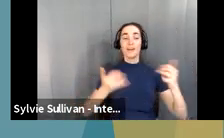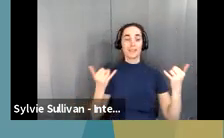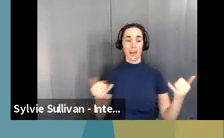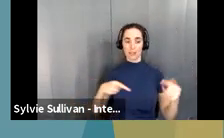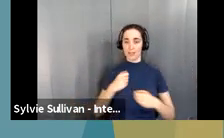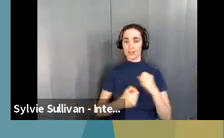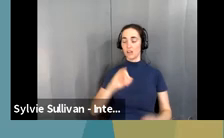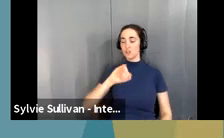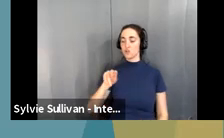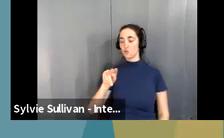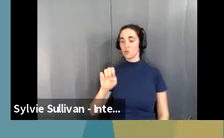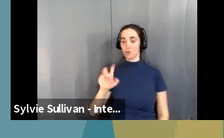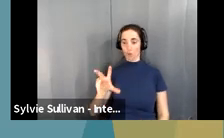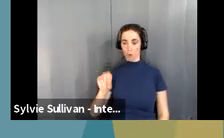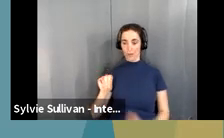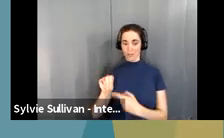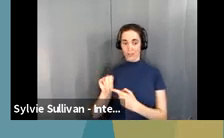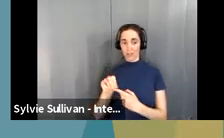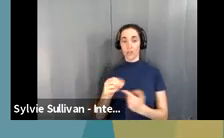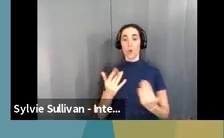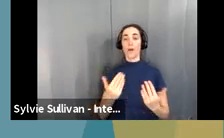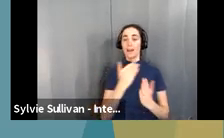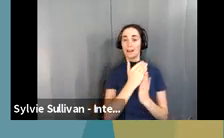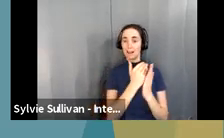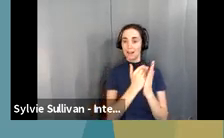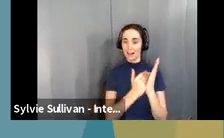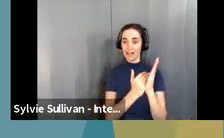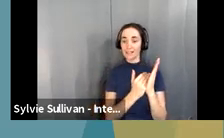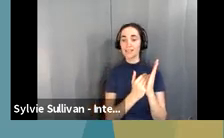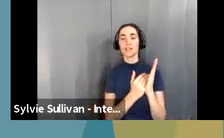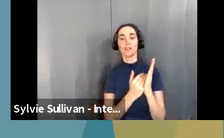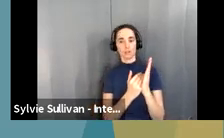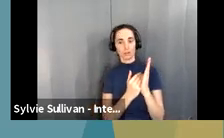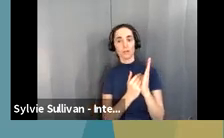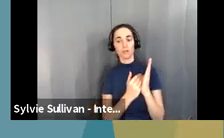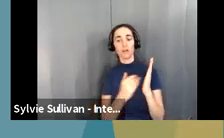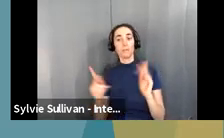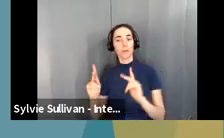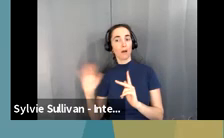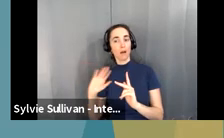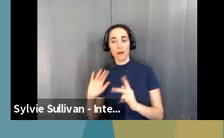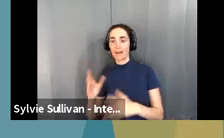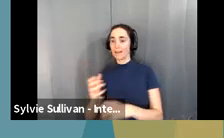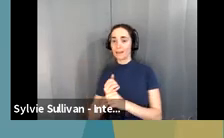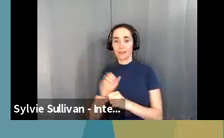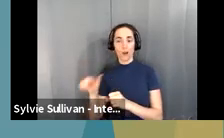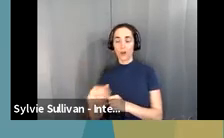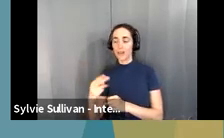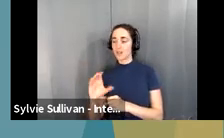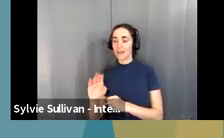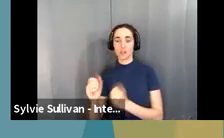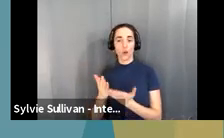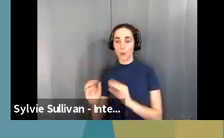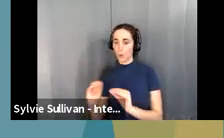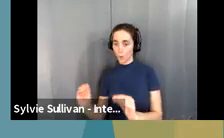of this year, our waitlist, which are the individuals on the registry for not receiving other HCBS services